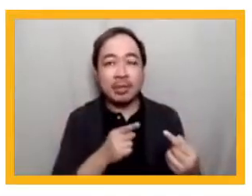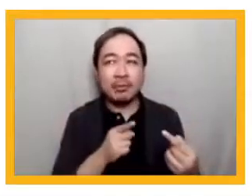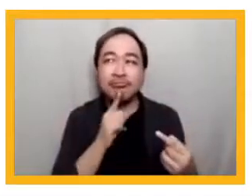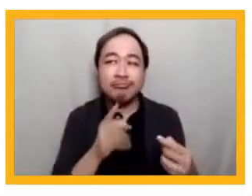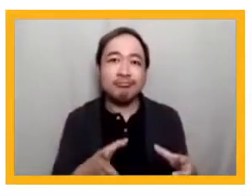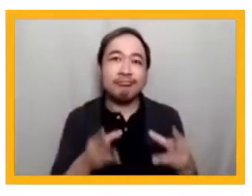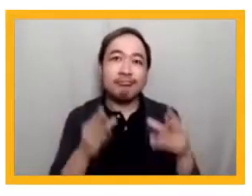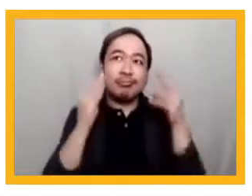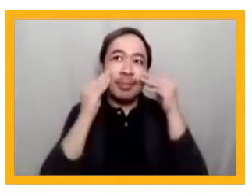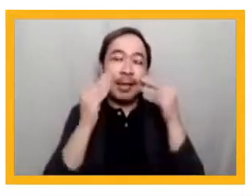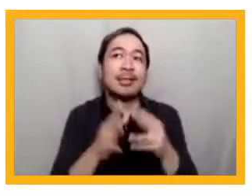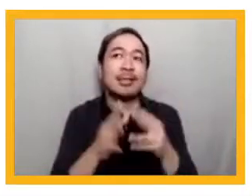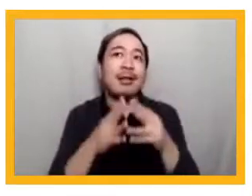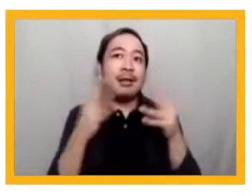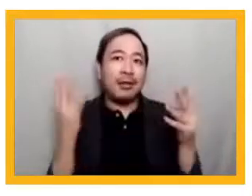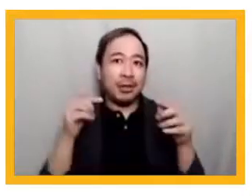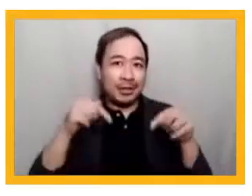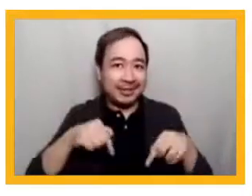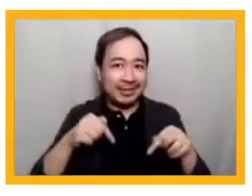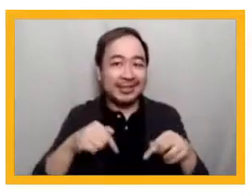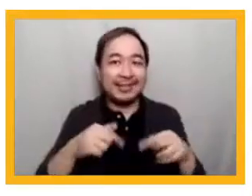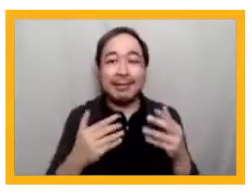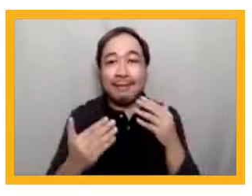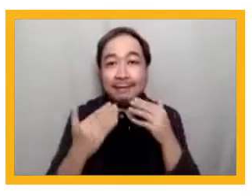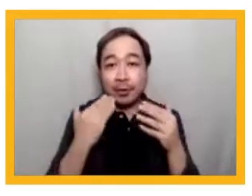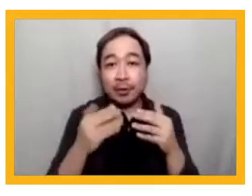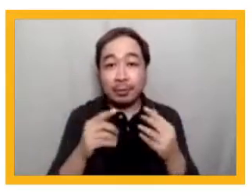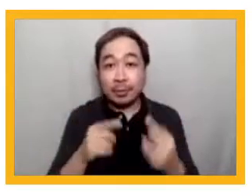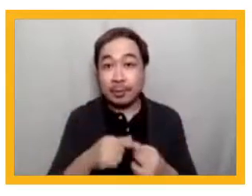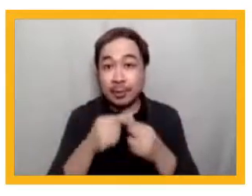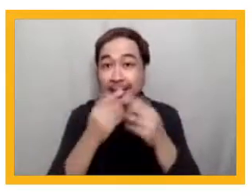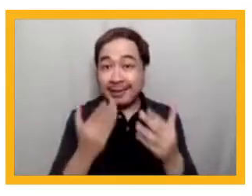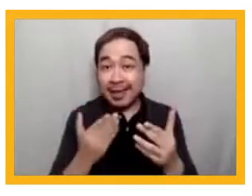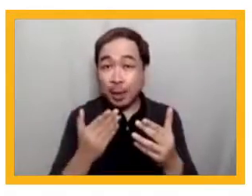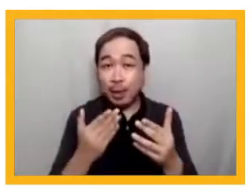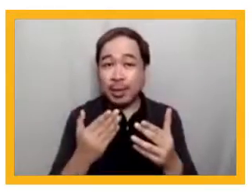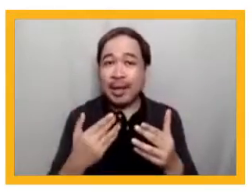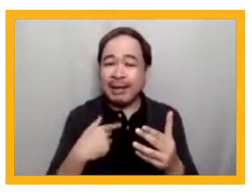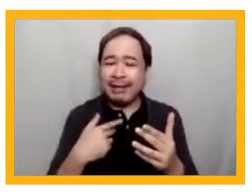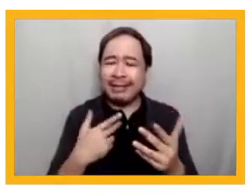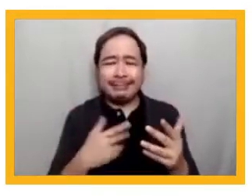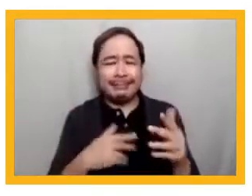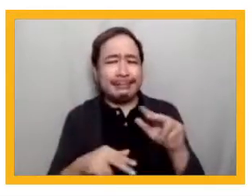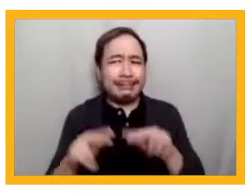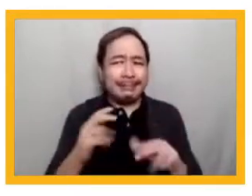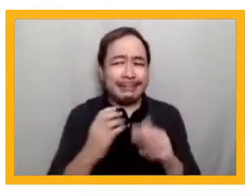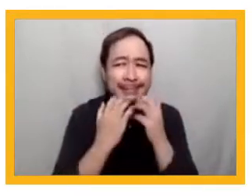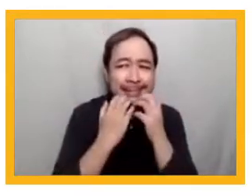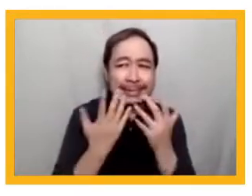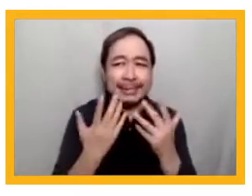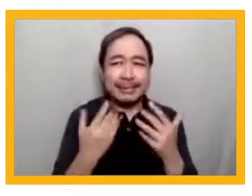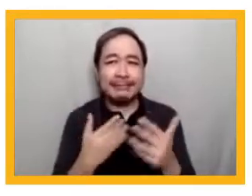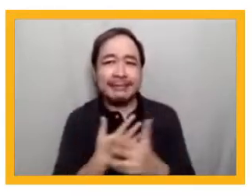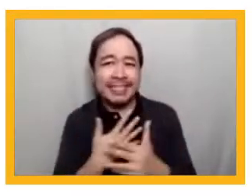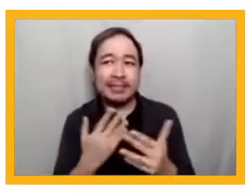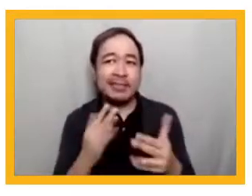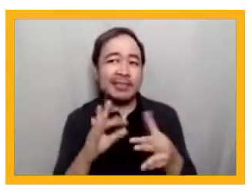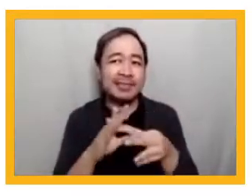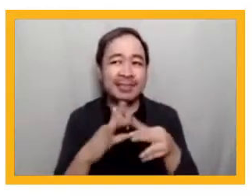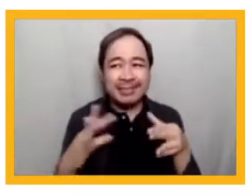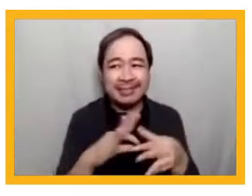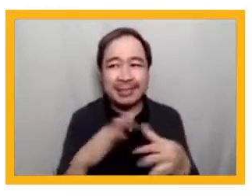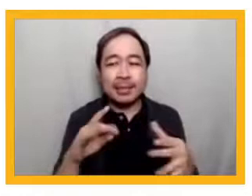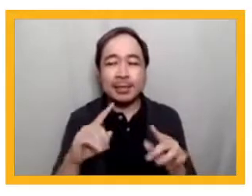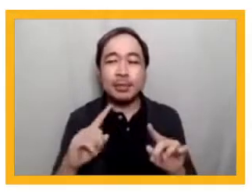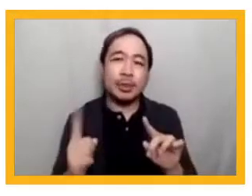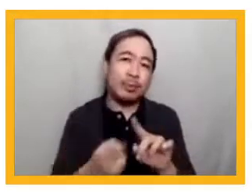this. I have learned a lot from this. And especially in these times of fear, uncertainty, divisiveness all around us, it is so important to have